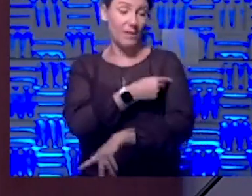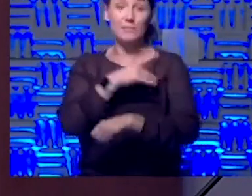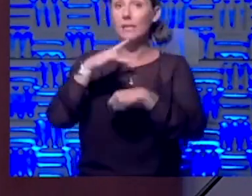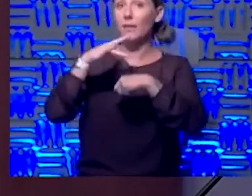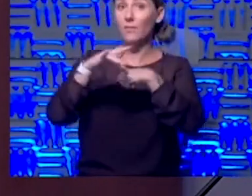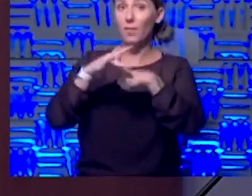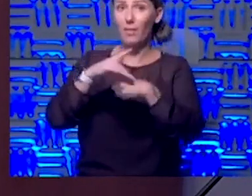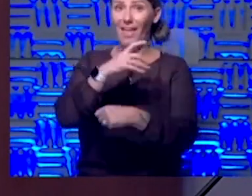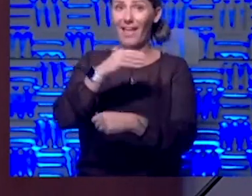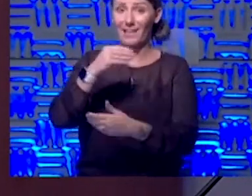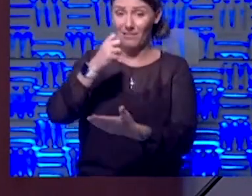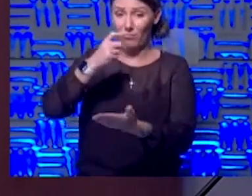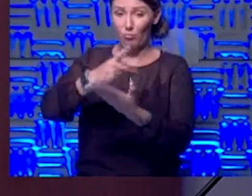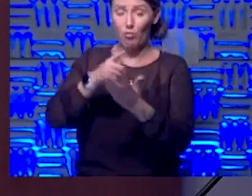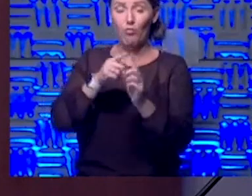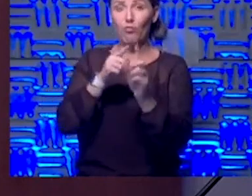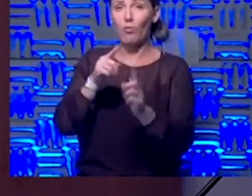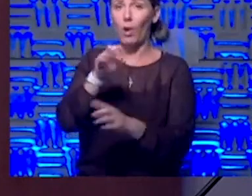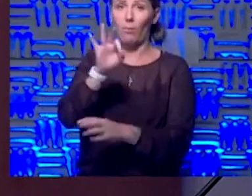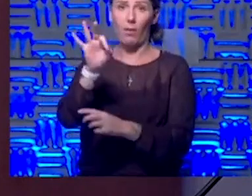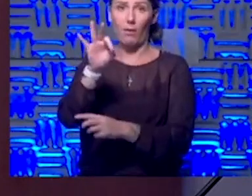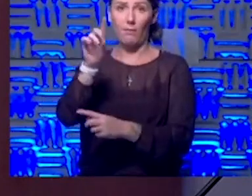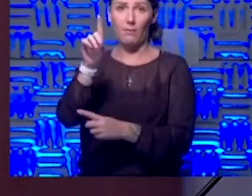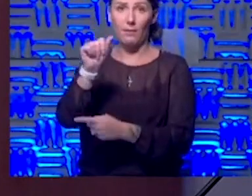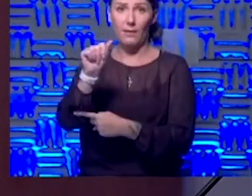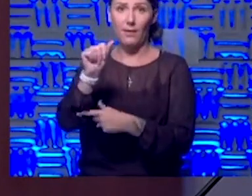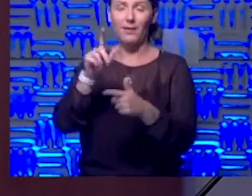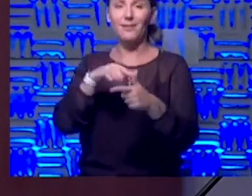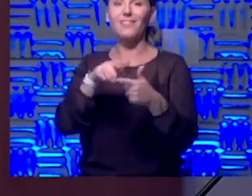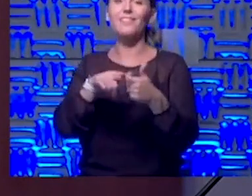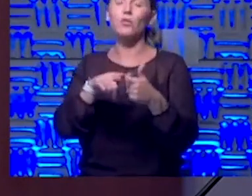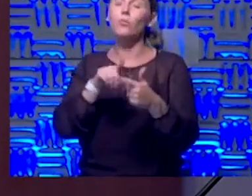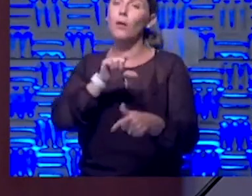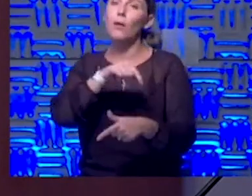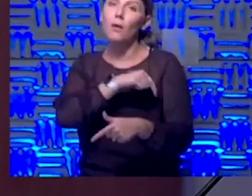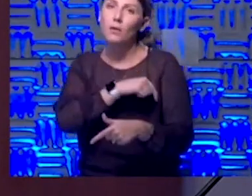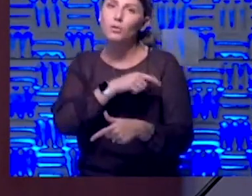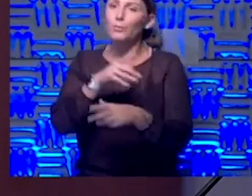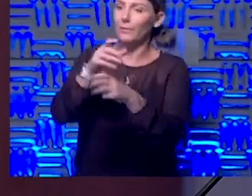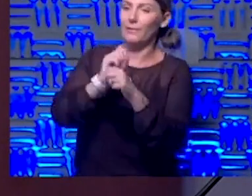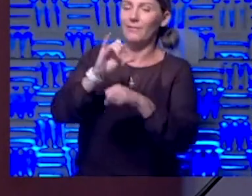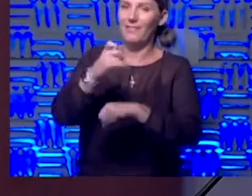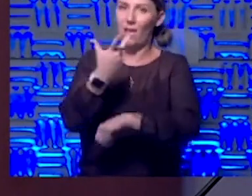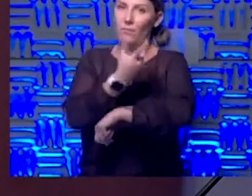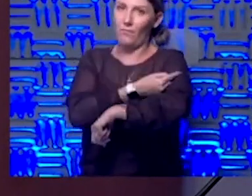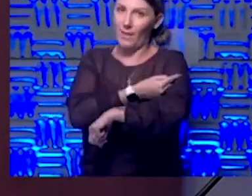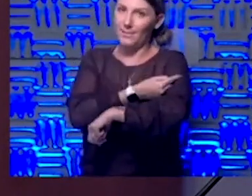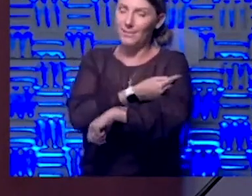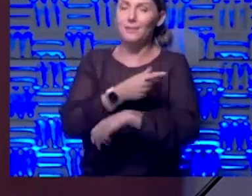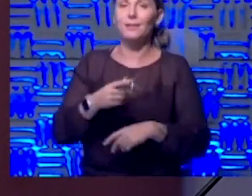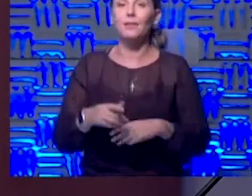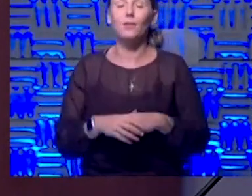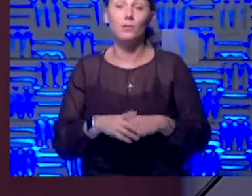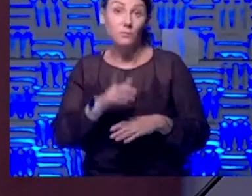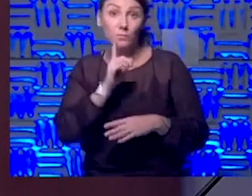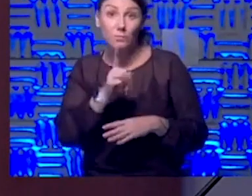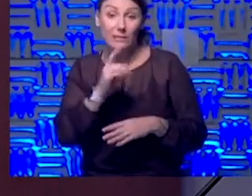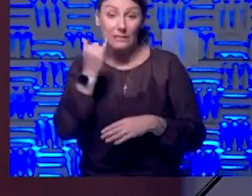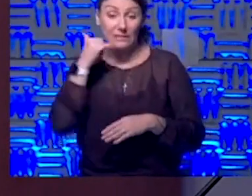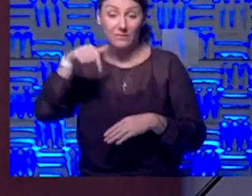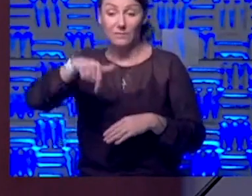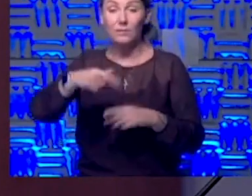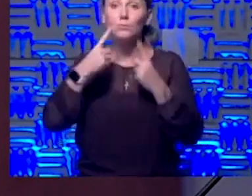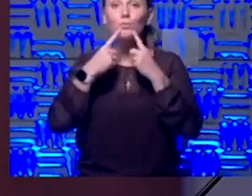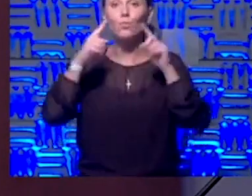approved by the FDA, then you would certainly be eligible to to go get that vaccine. And in fact, if this one